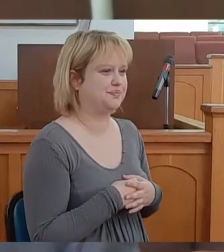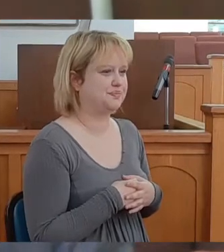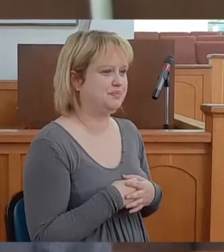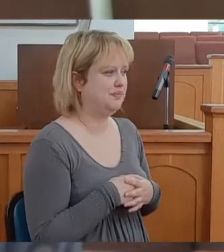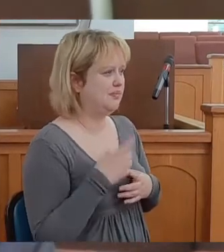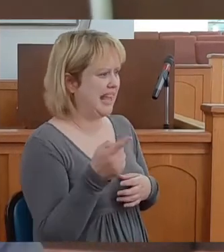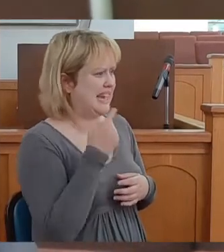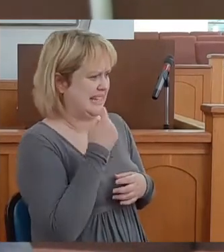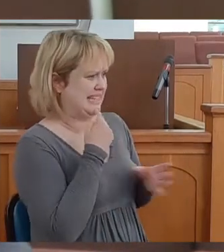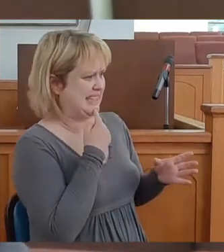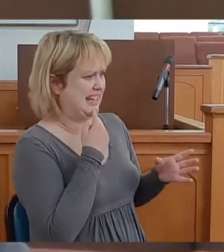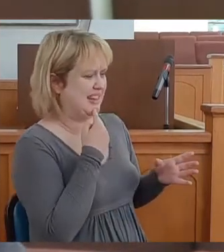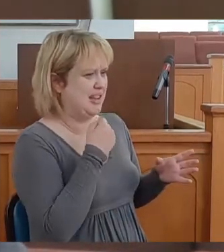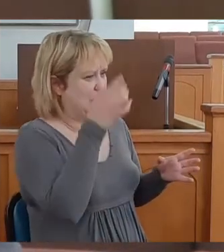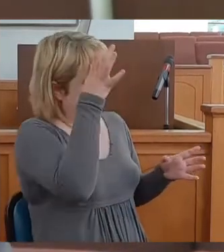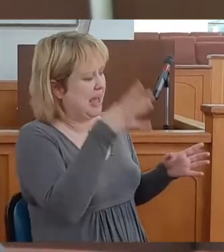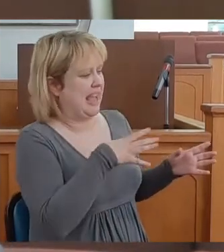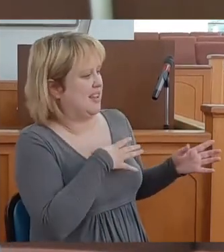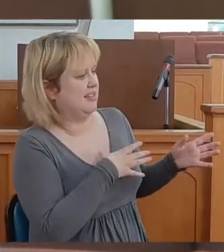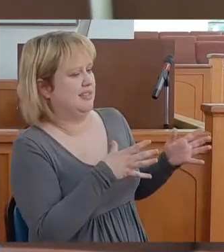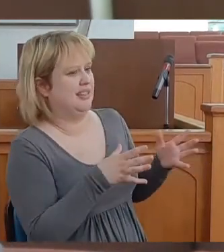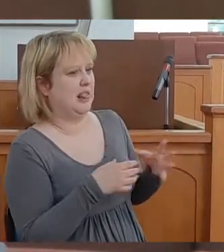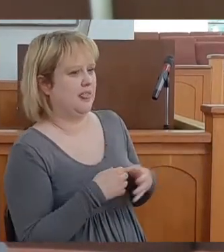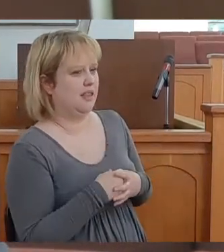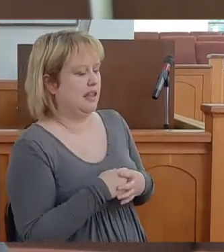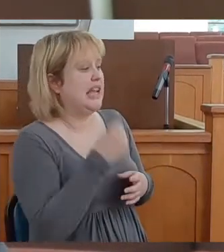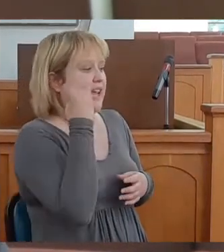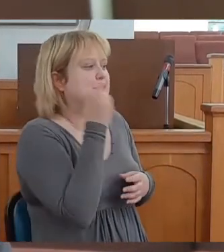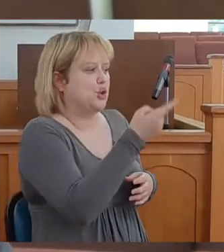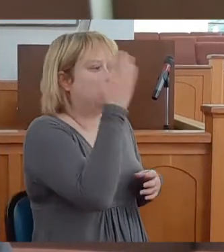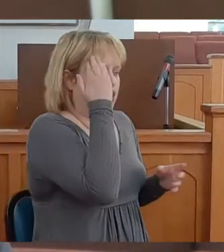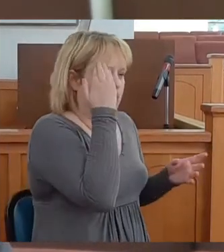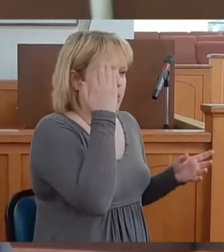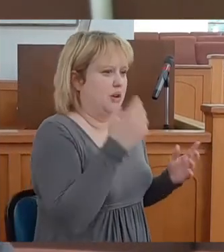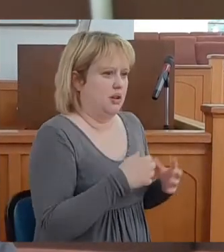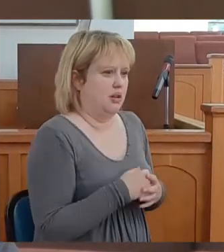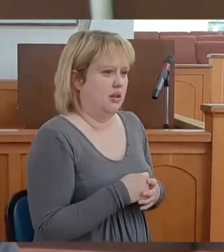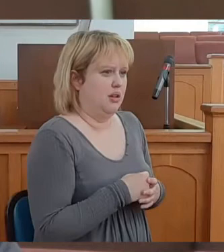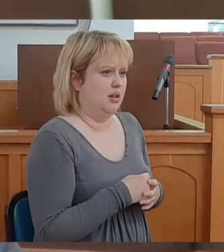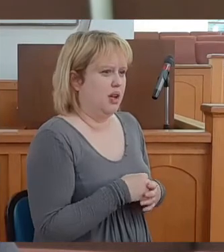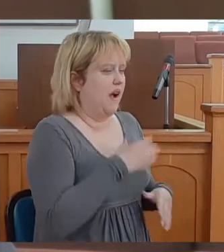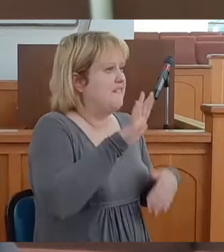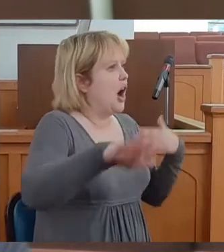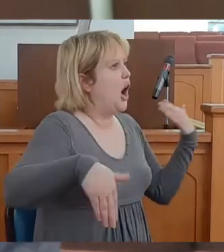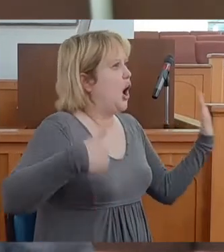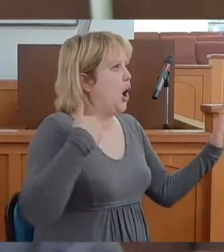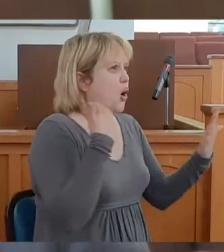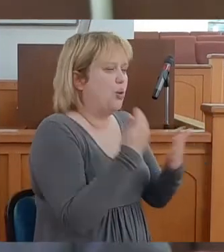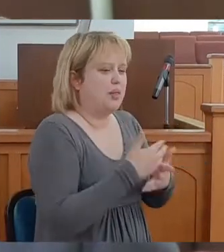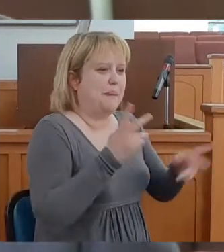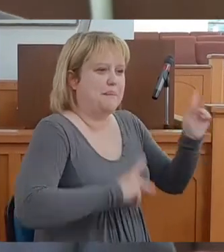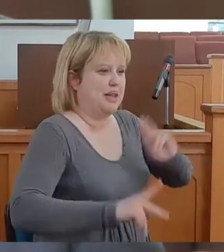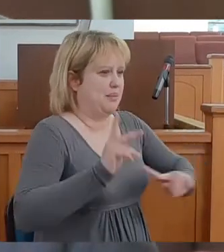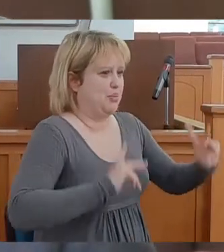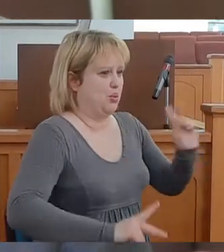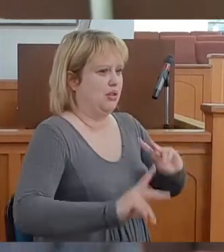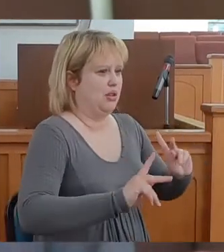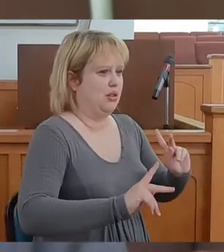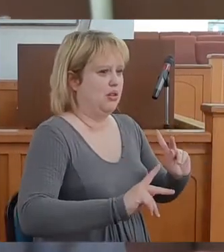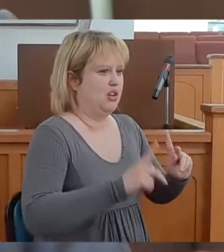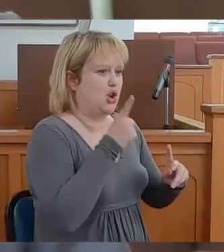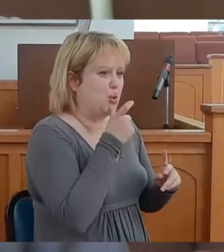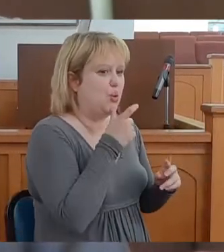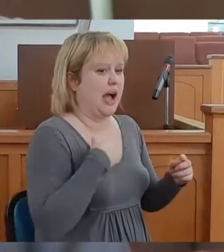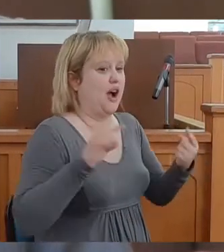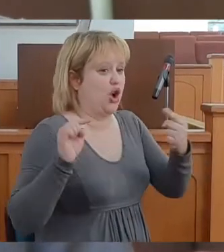I said, man, if you knew of all the people whom